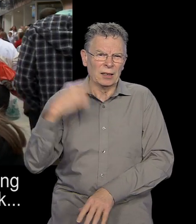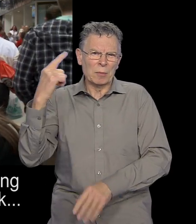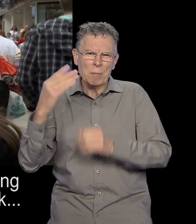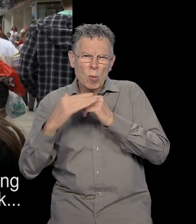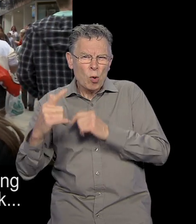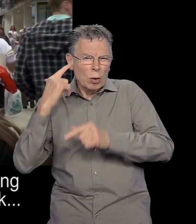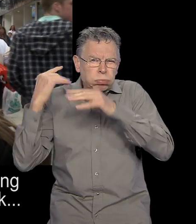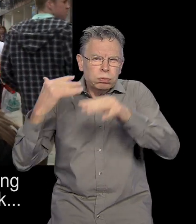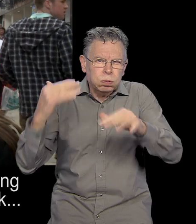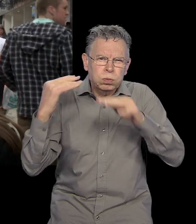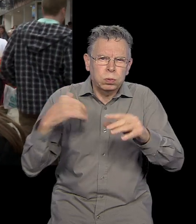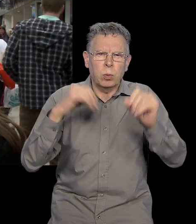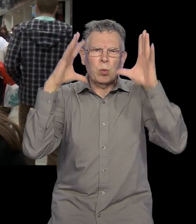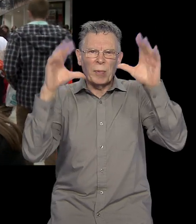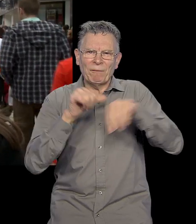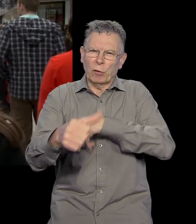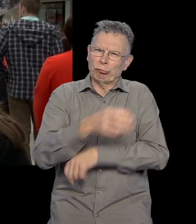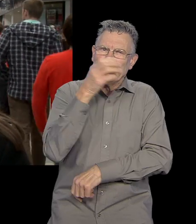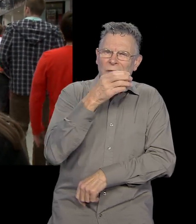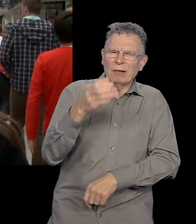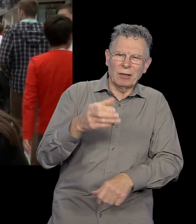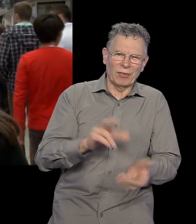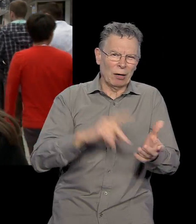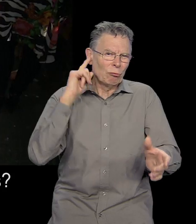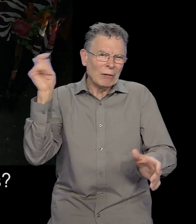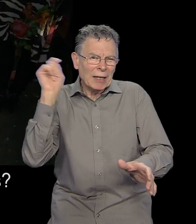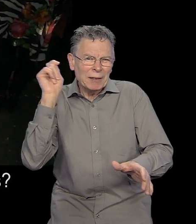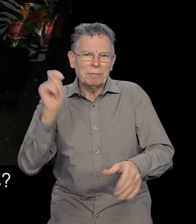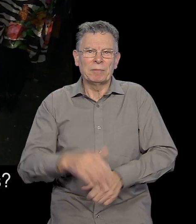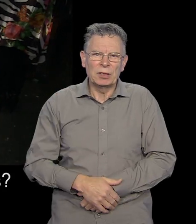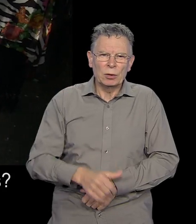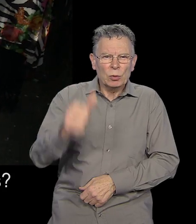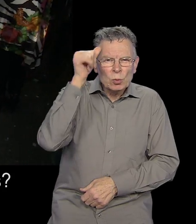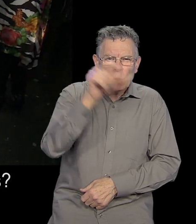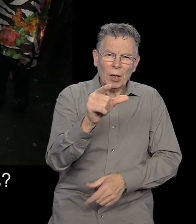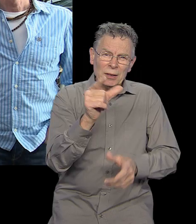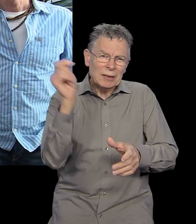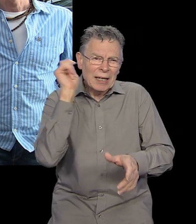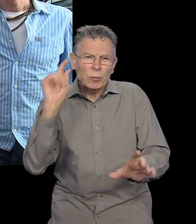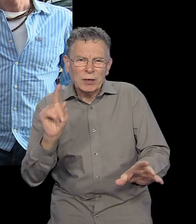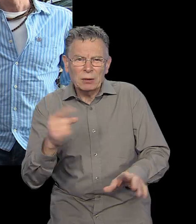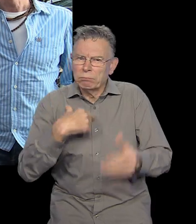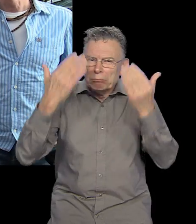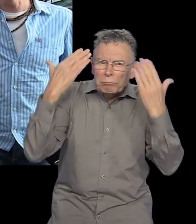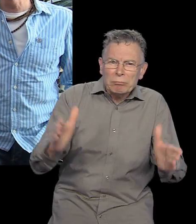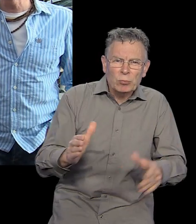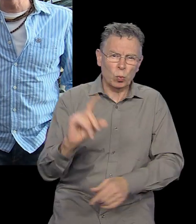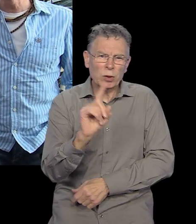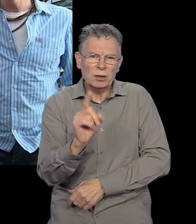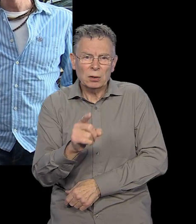when I've woken up after a drink rather than, like, ringing. Do you know tinnitus as No, already. What? I've got it now.